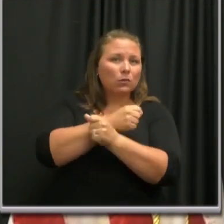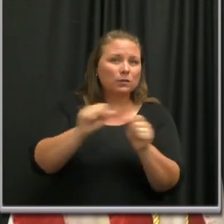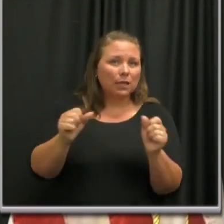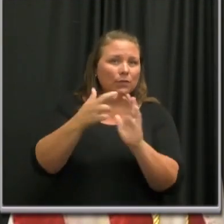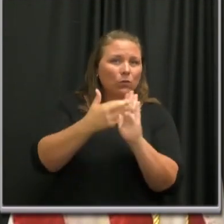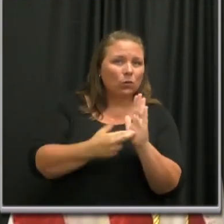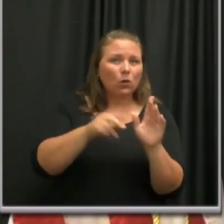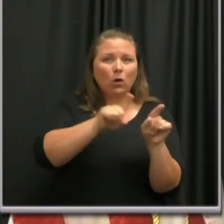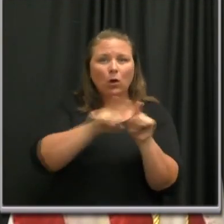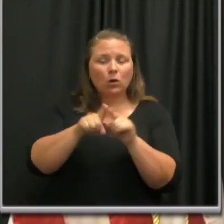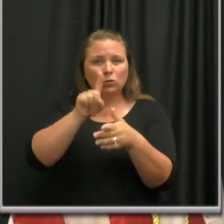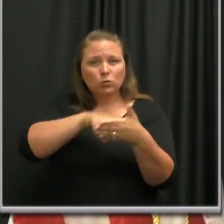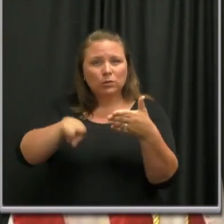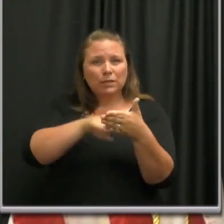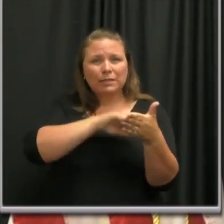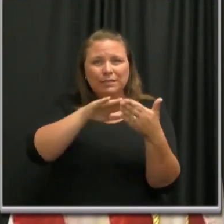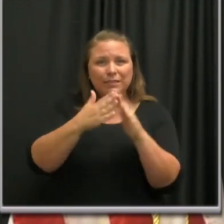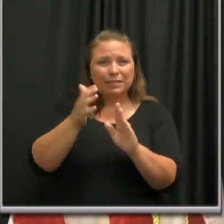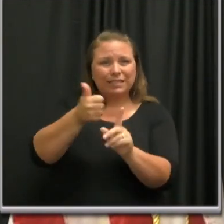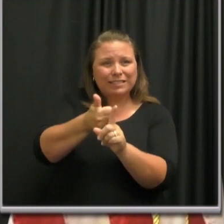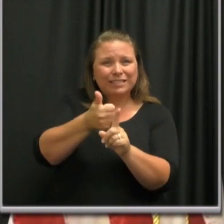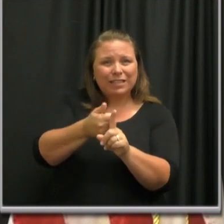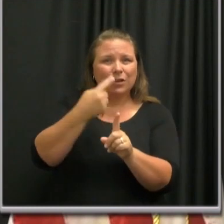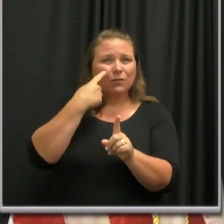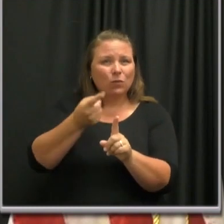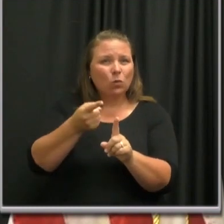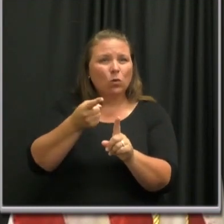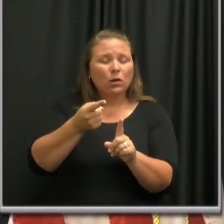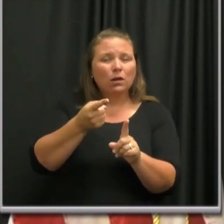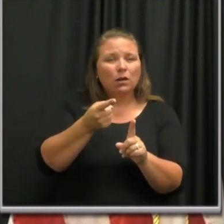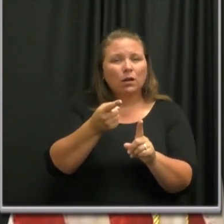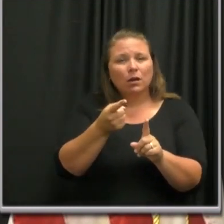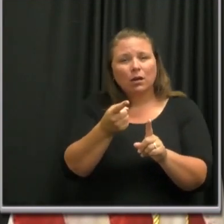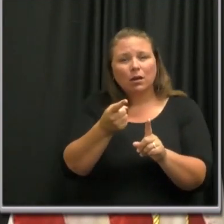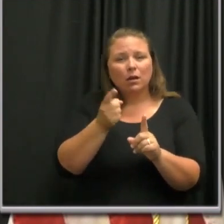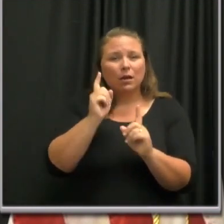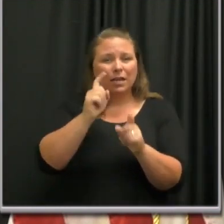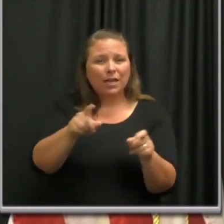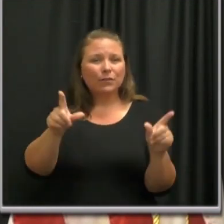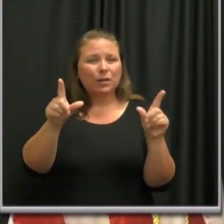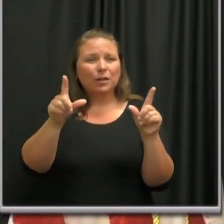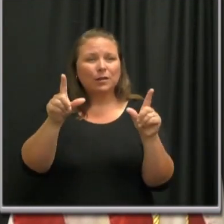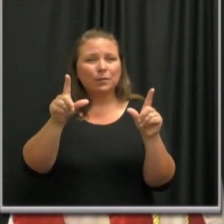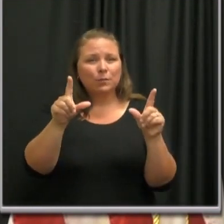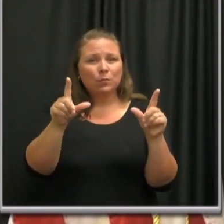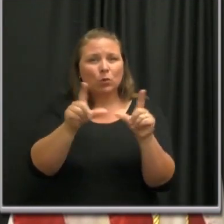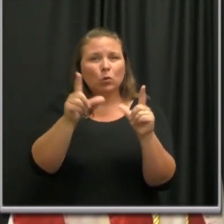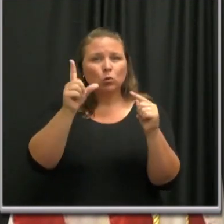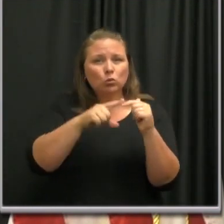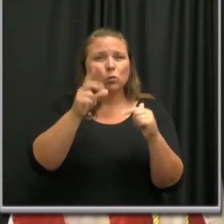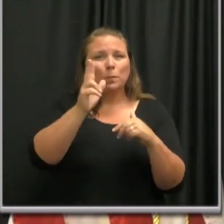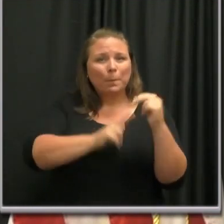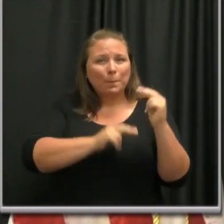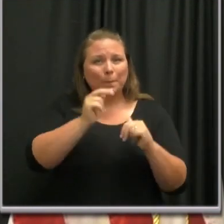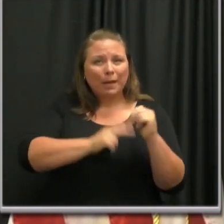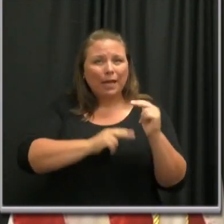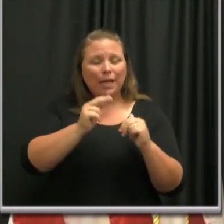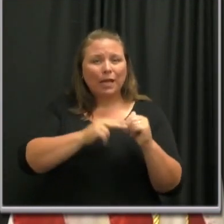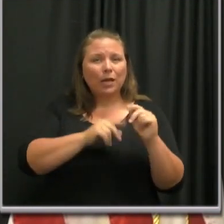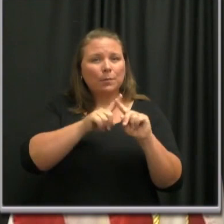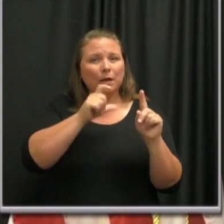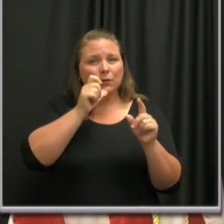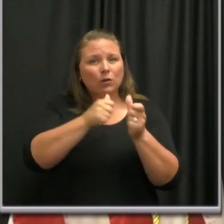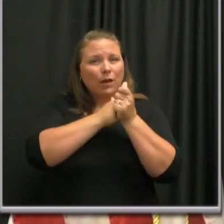criticizing the city for giving away, you know, permits to build, even though they're not properly